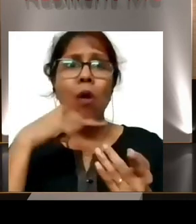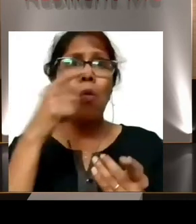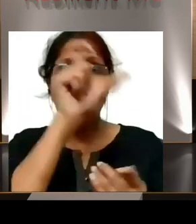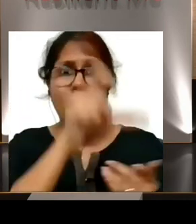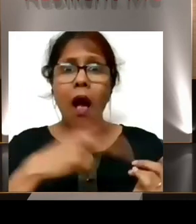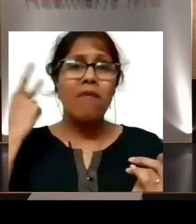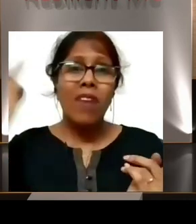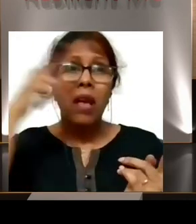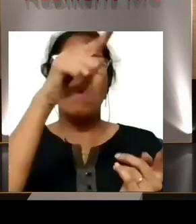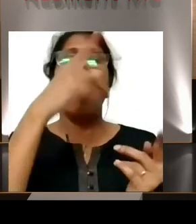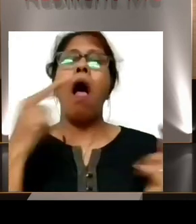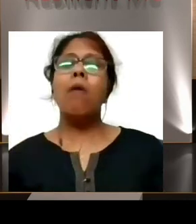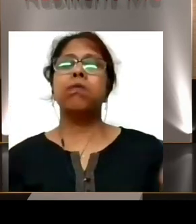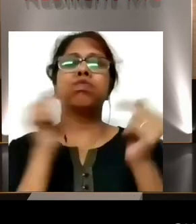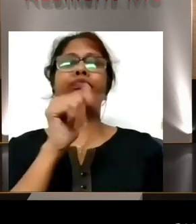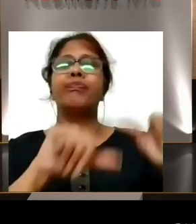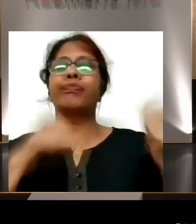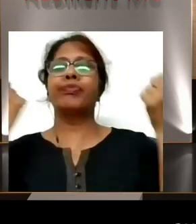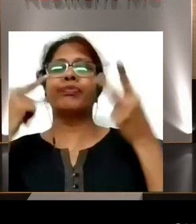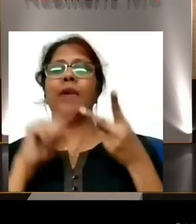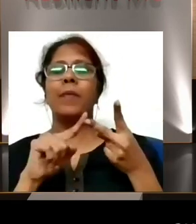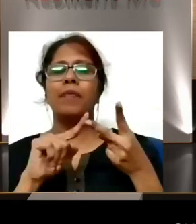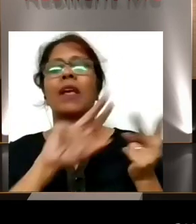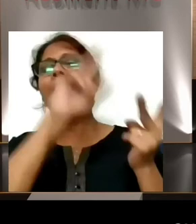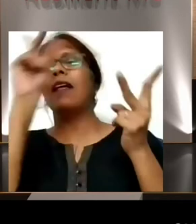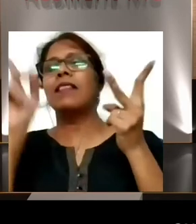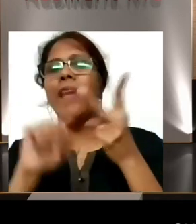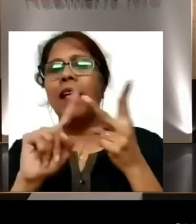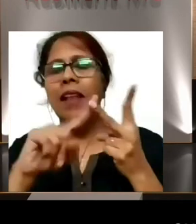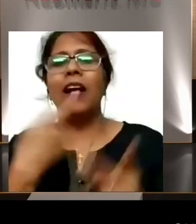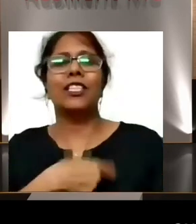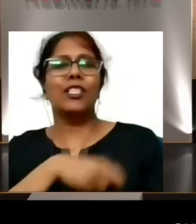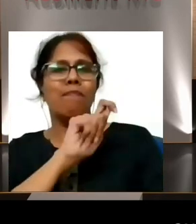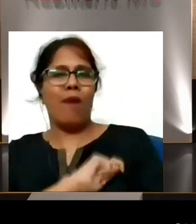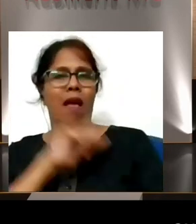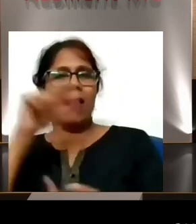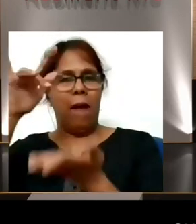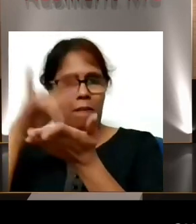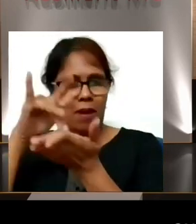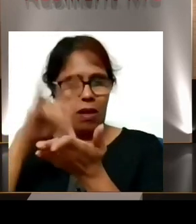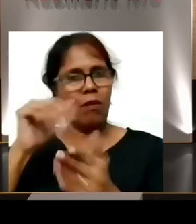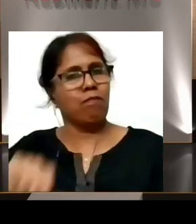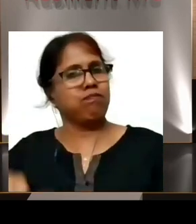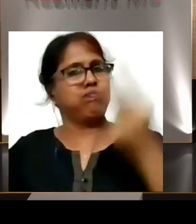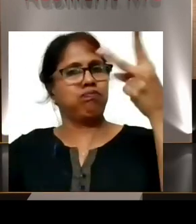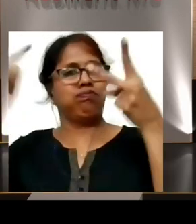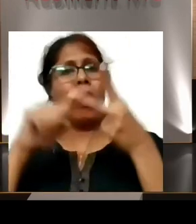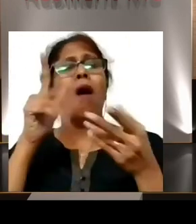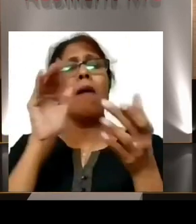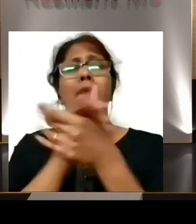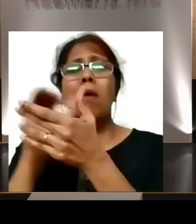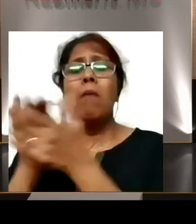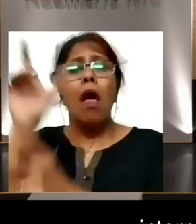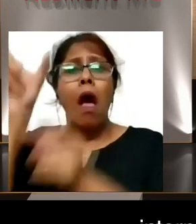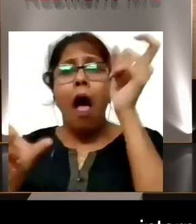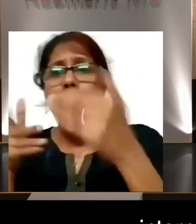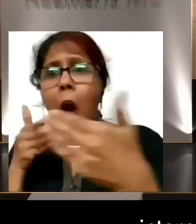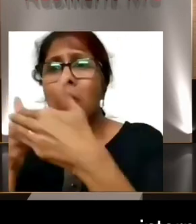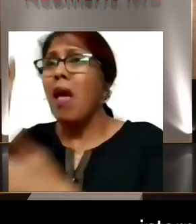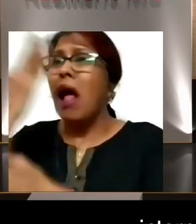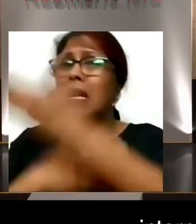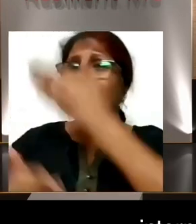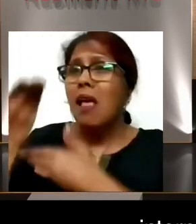Mallorca in Spain, such a beautiful country, such a beautiful city. And there for the first time I met different people with disabilities